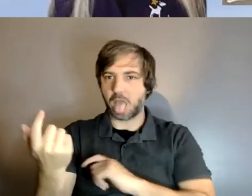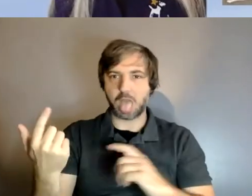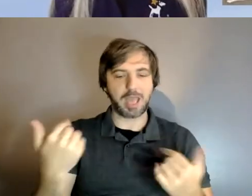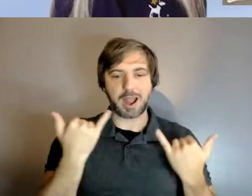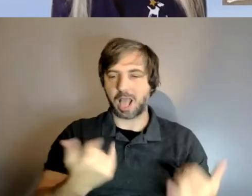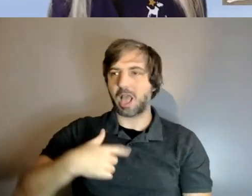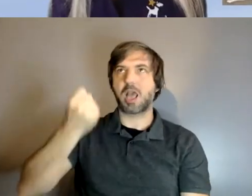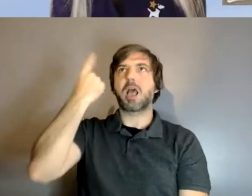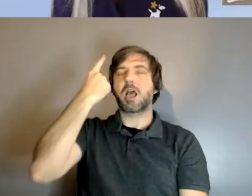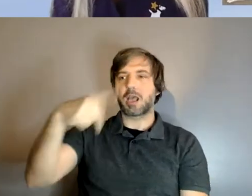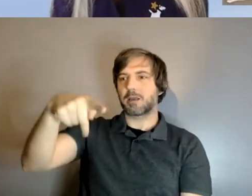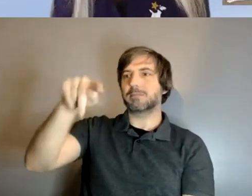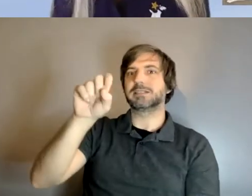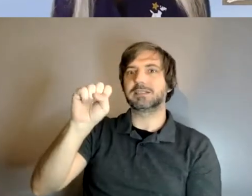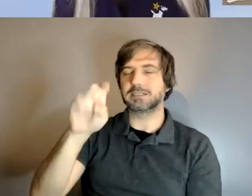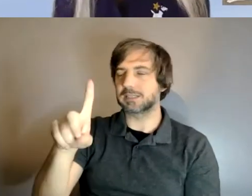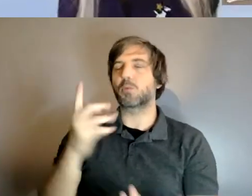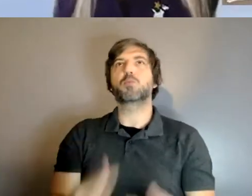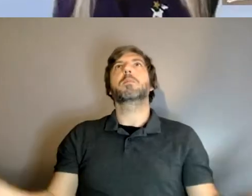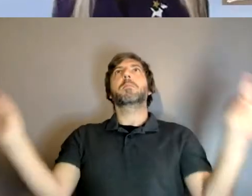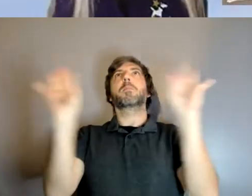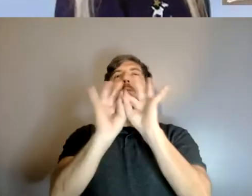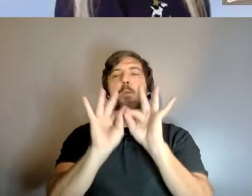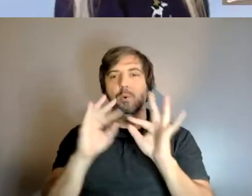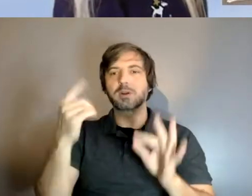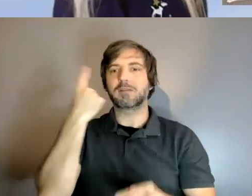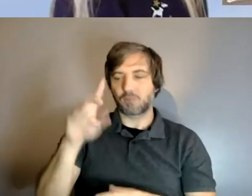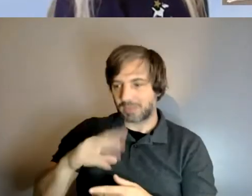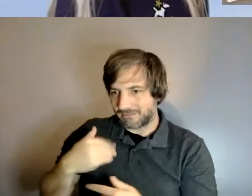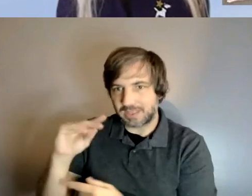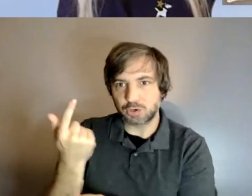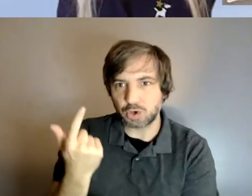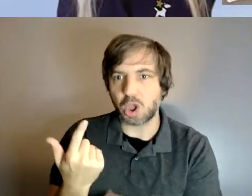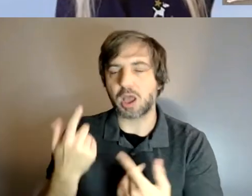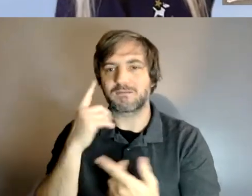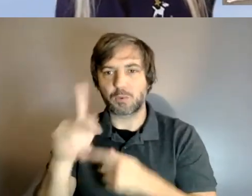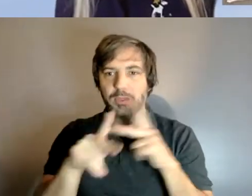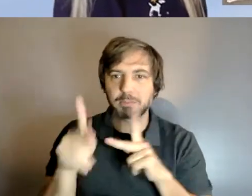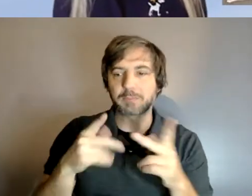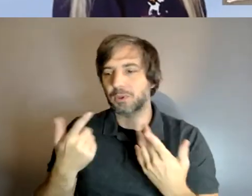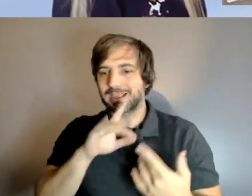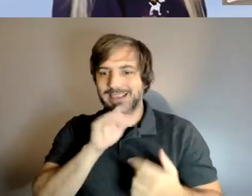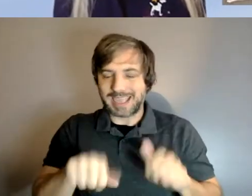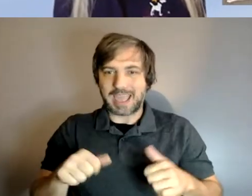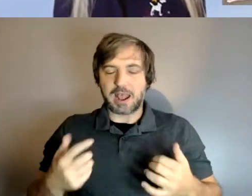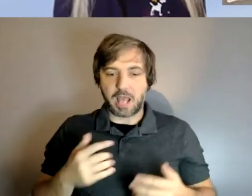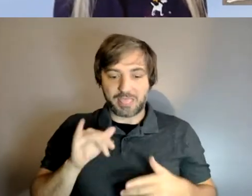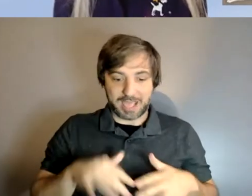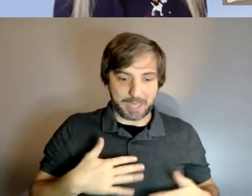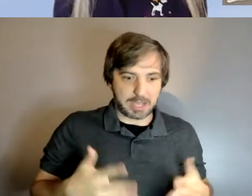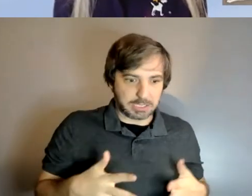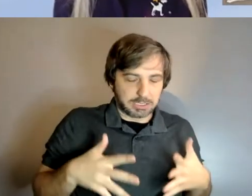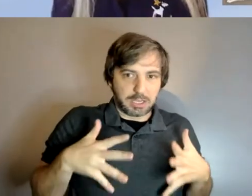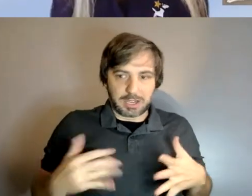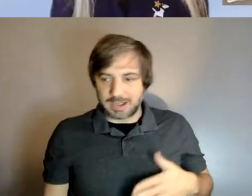things ptsd service dogs do how they can actually with the some of their anxiety interruption tasks